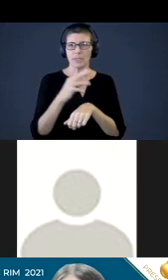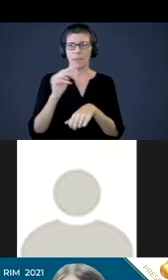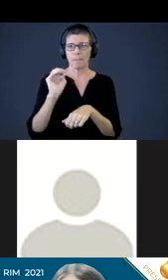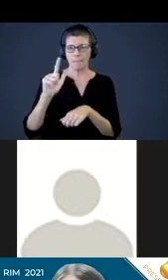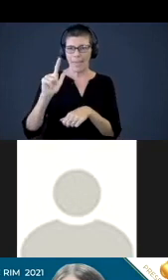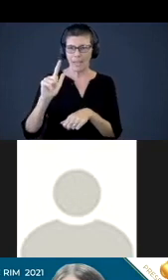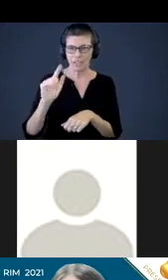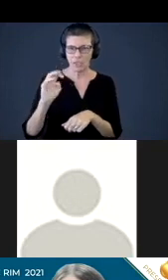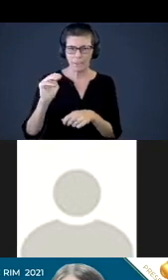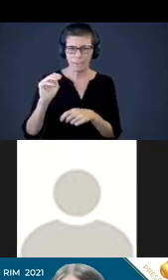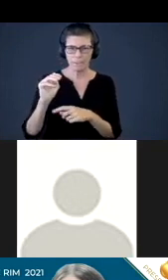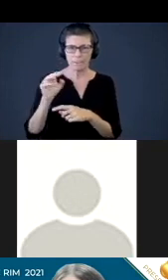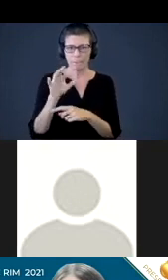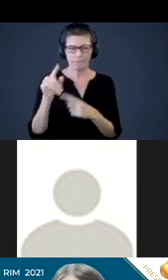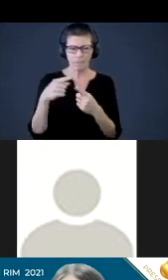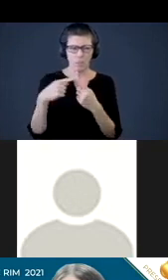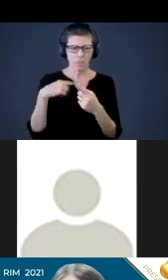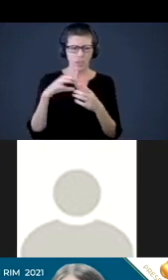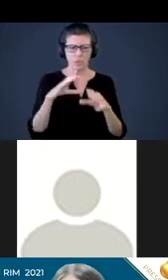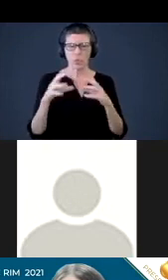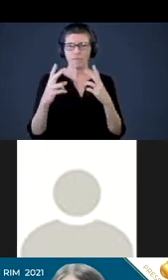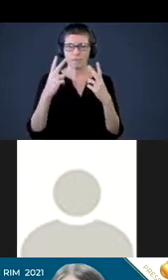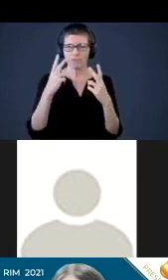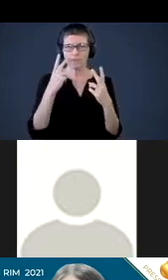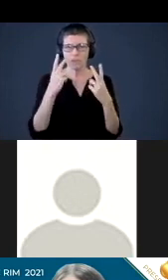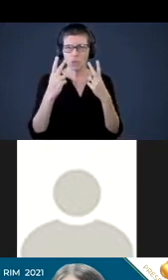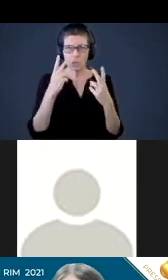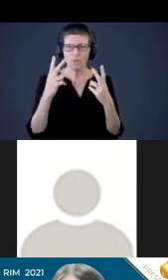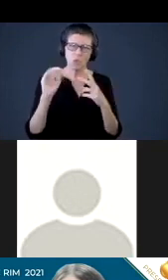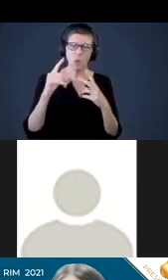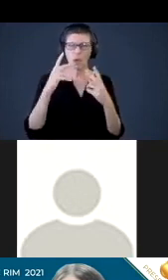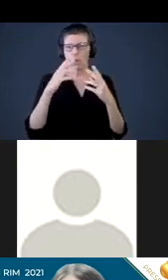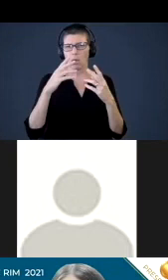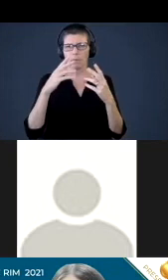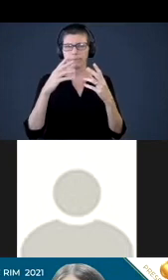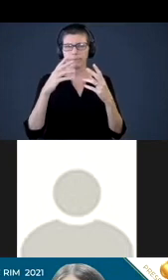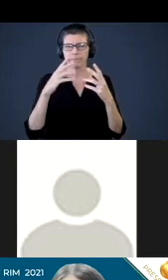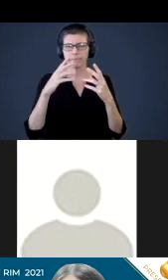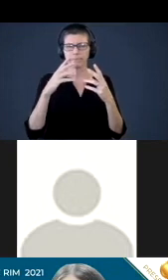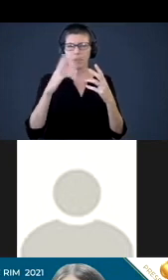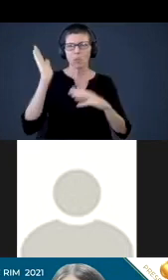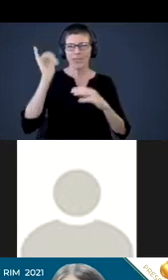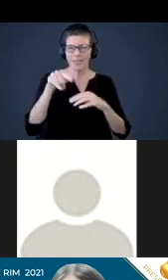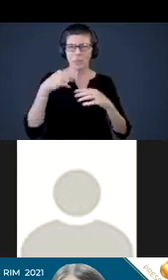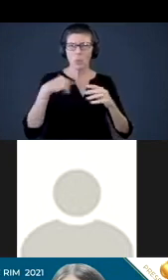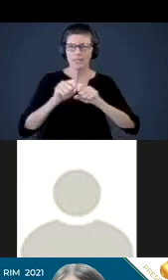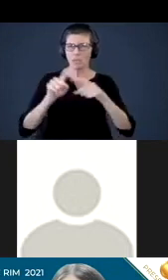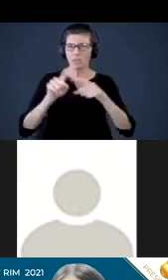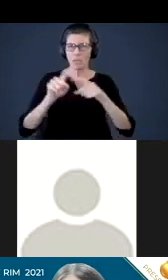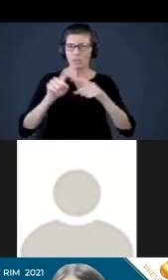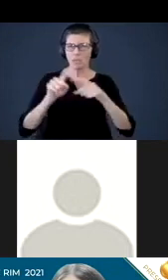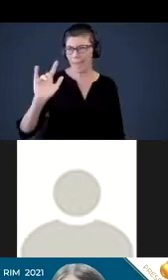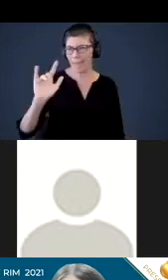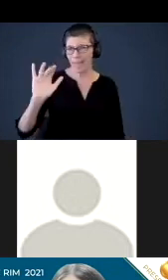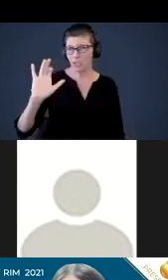when we do kind of virtual presentations like this, or even on our newsletter, we send them out through MailChimp. But we also